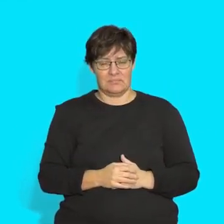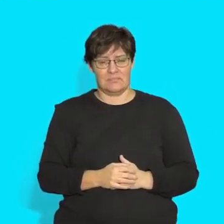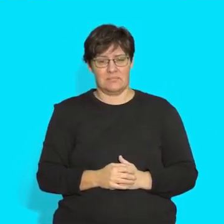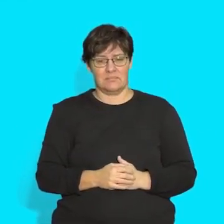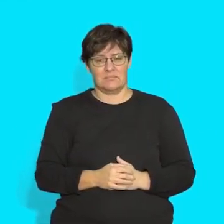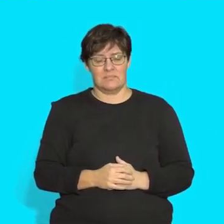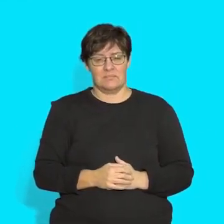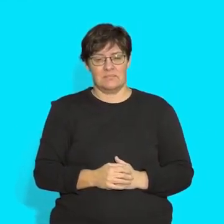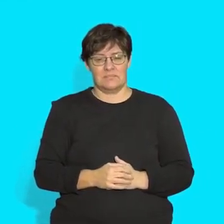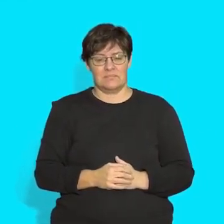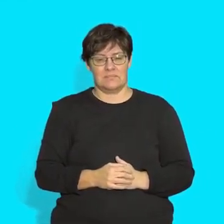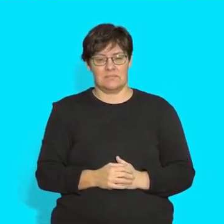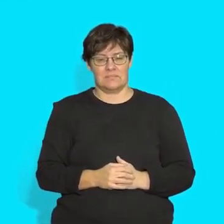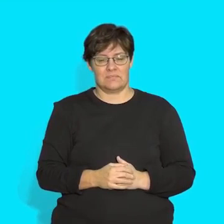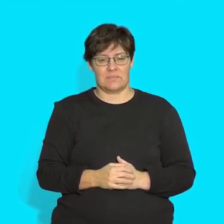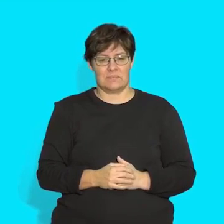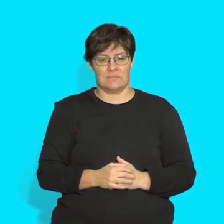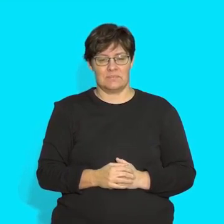feel seasick.